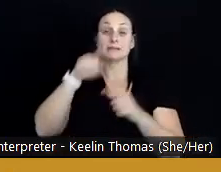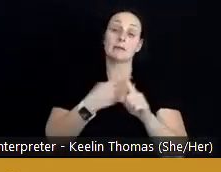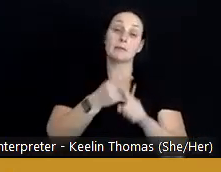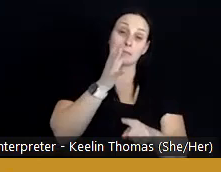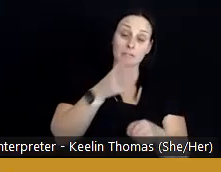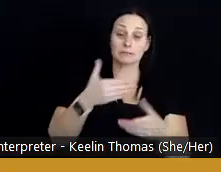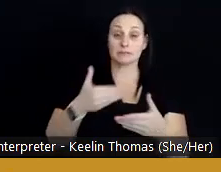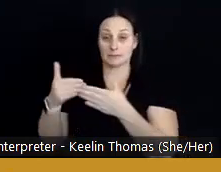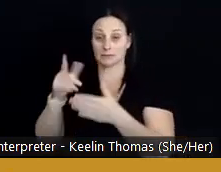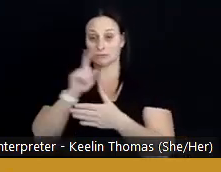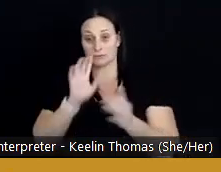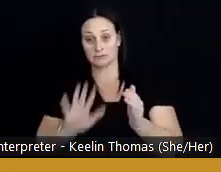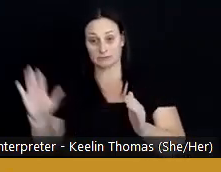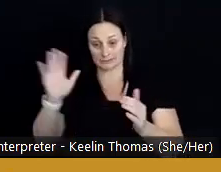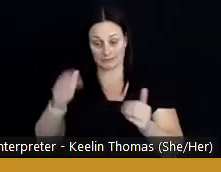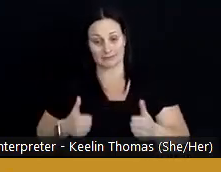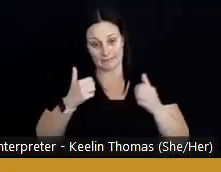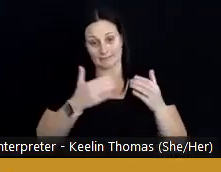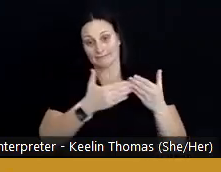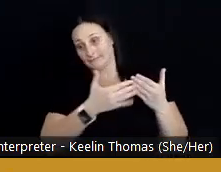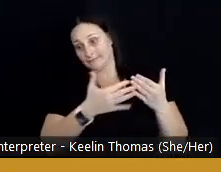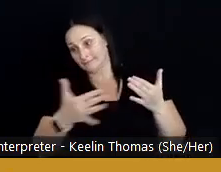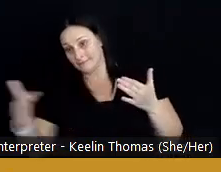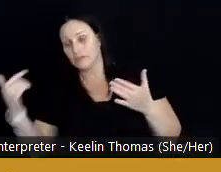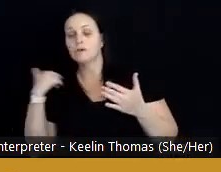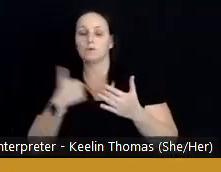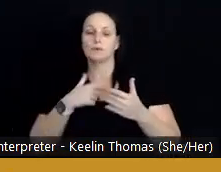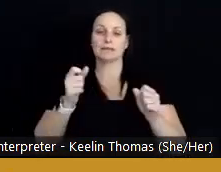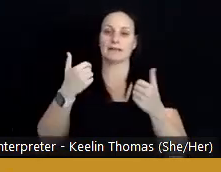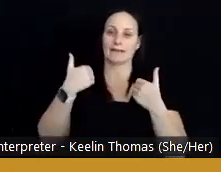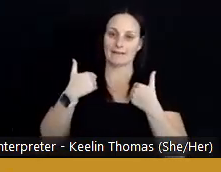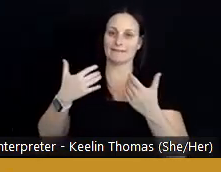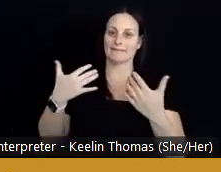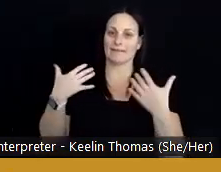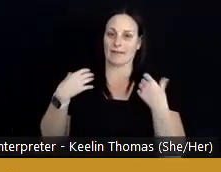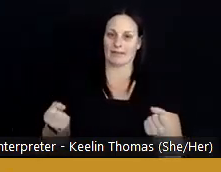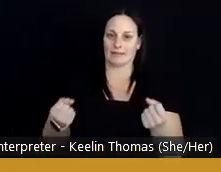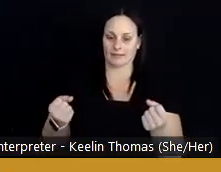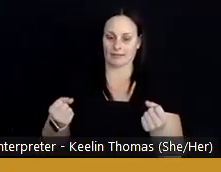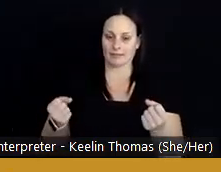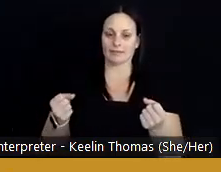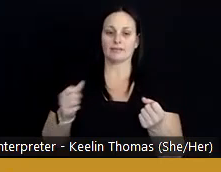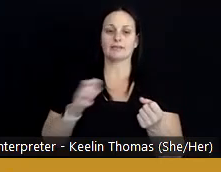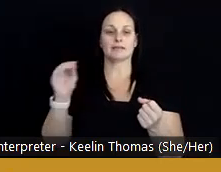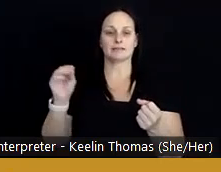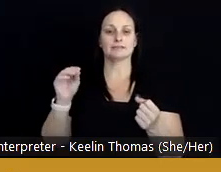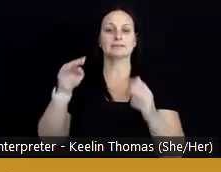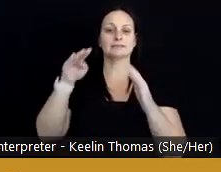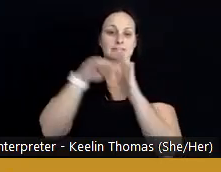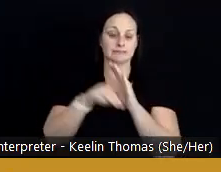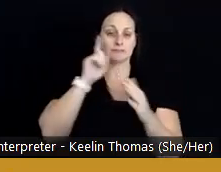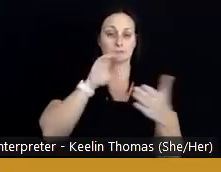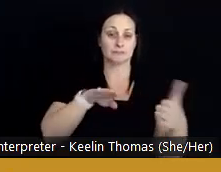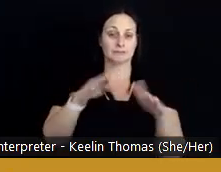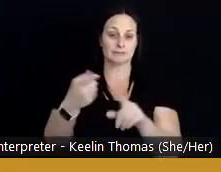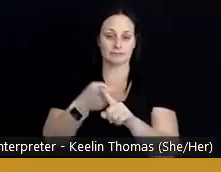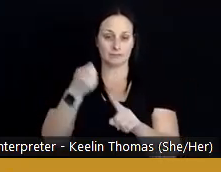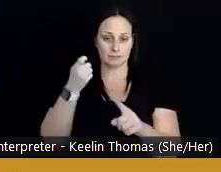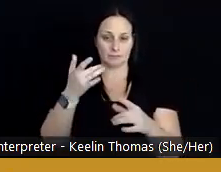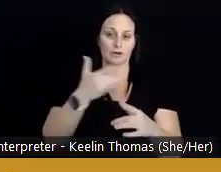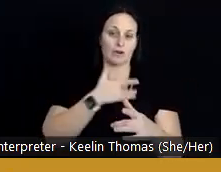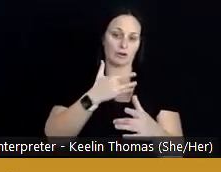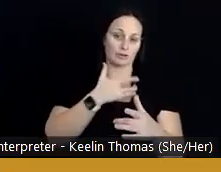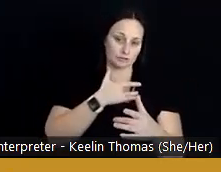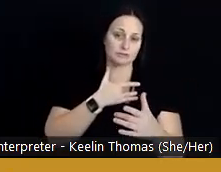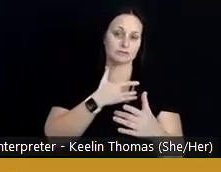ensuring that across the life course, we could ensure health and making declines in death from heart disease and stroke